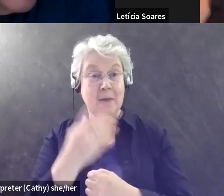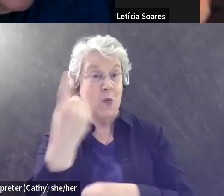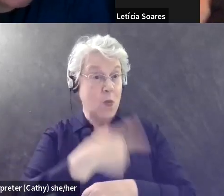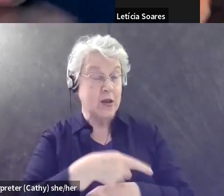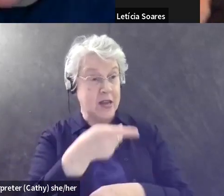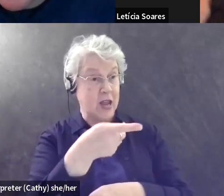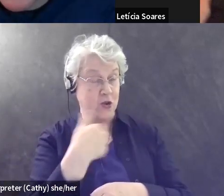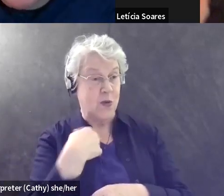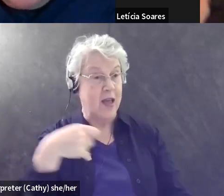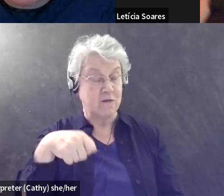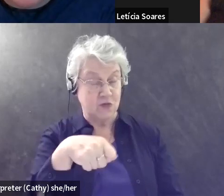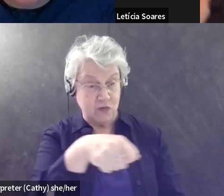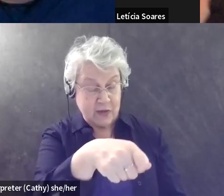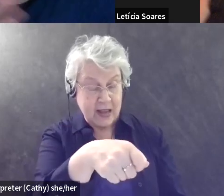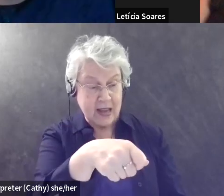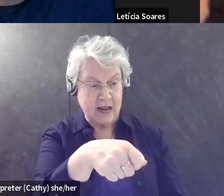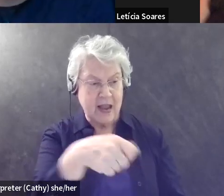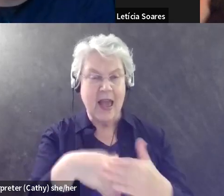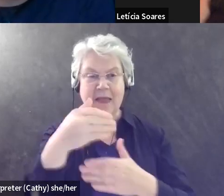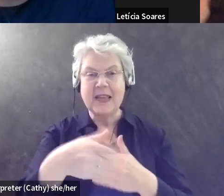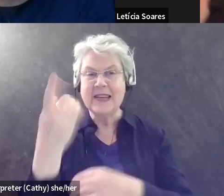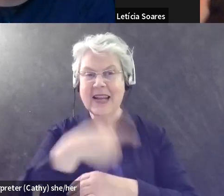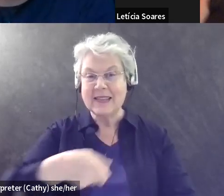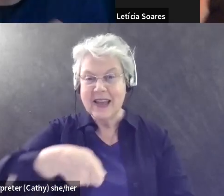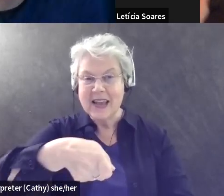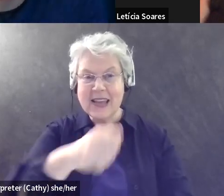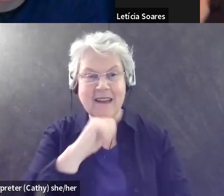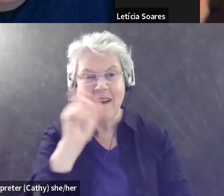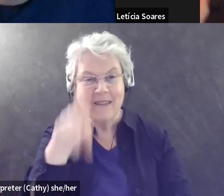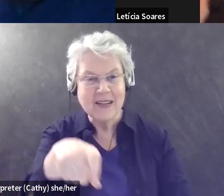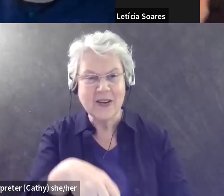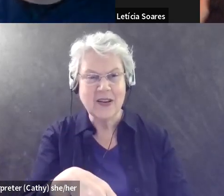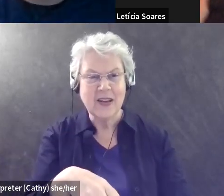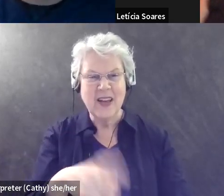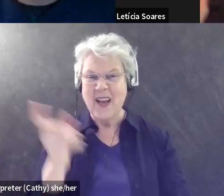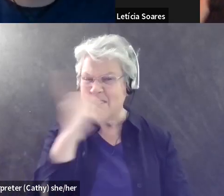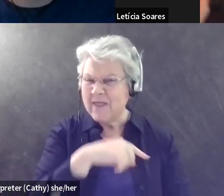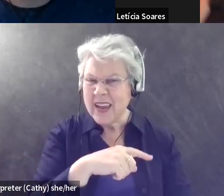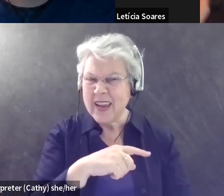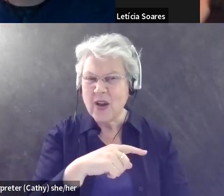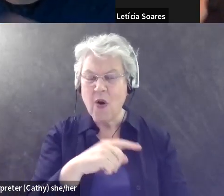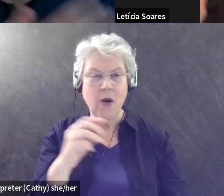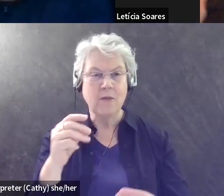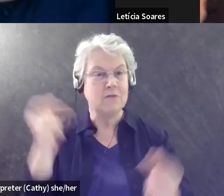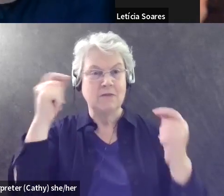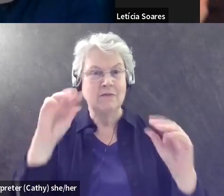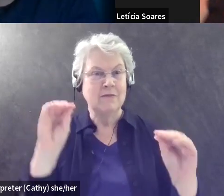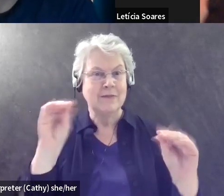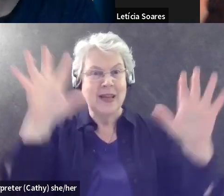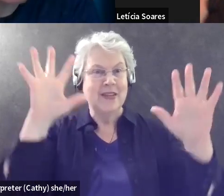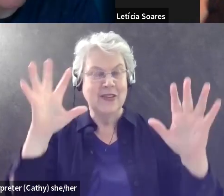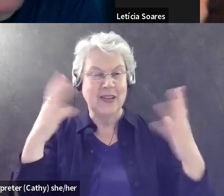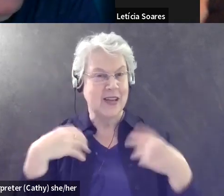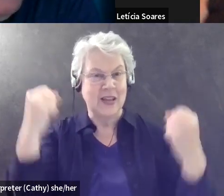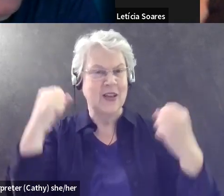then without a cane the next day. That doesn't mean that you are faking it or that you're magically here. It's just, it's just